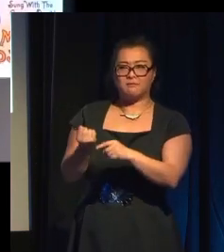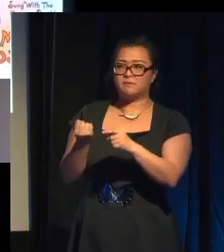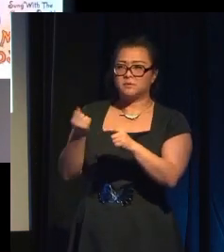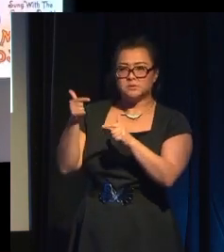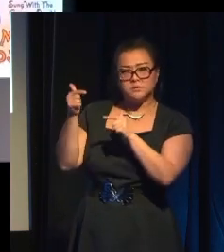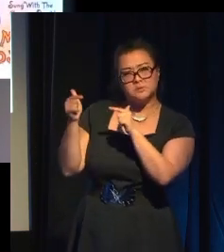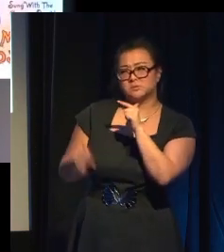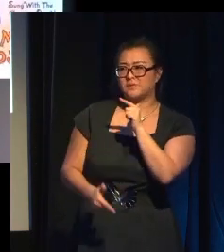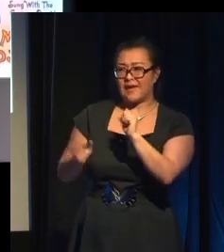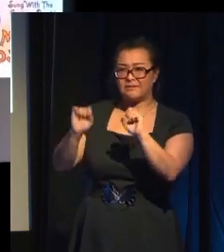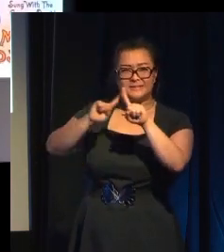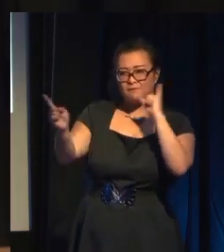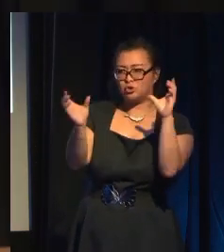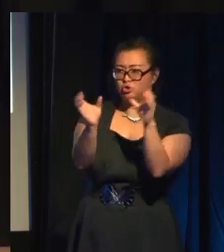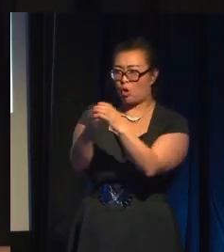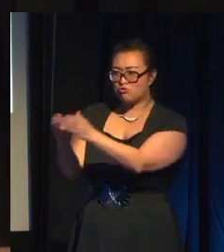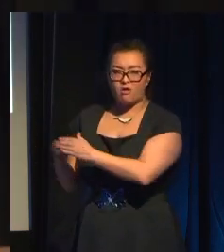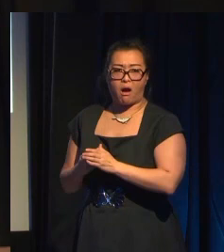that are based on humour.